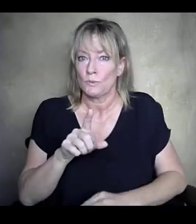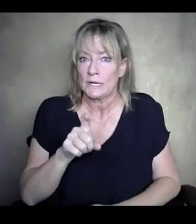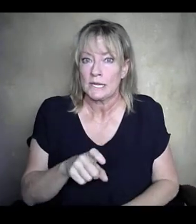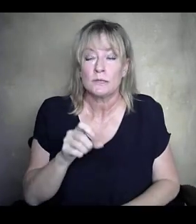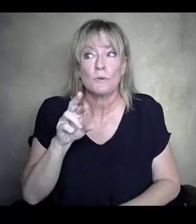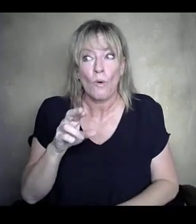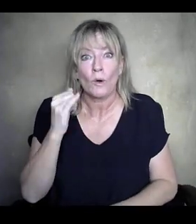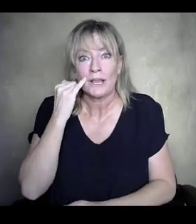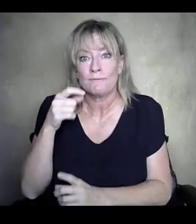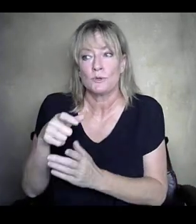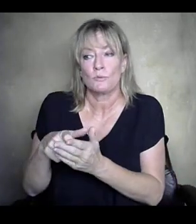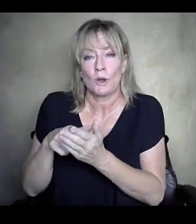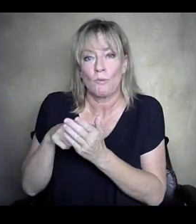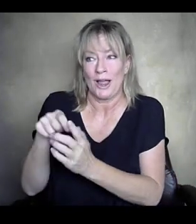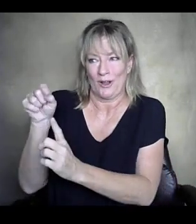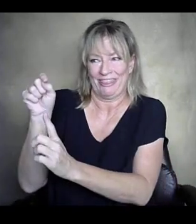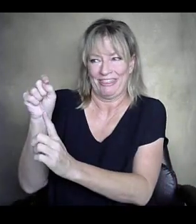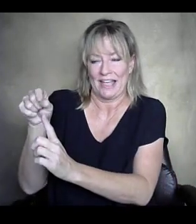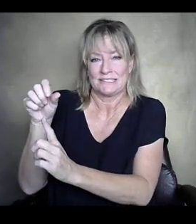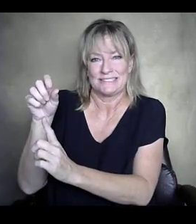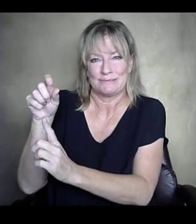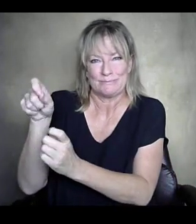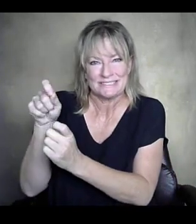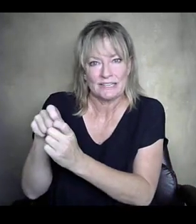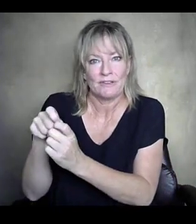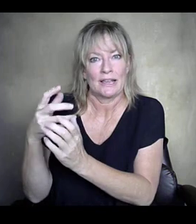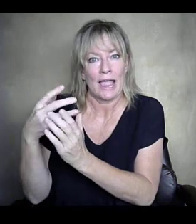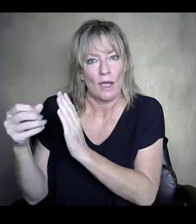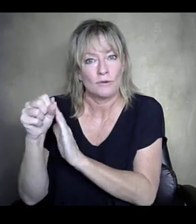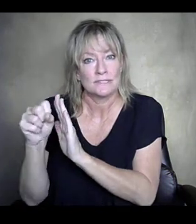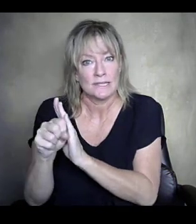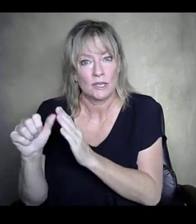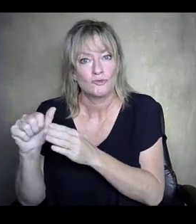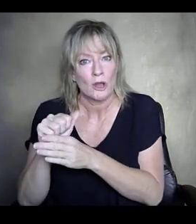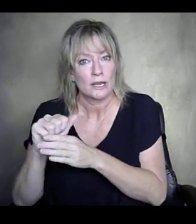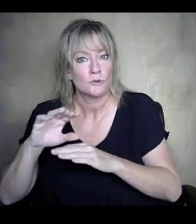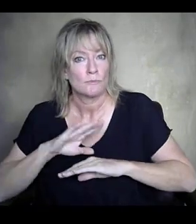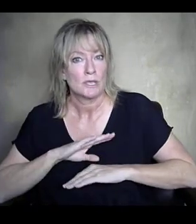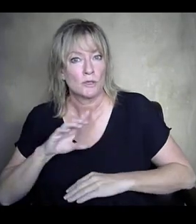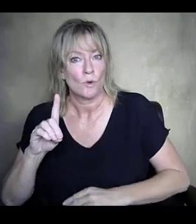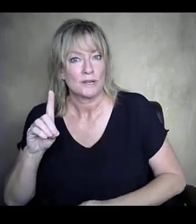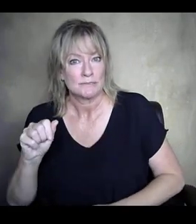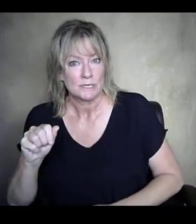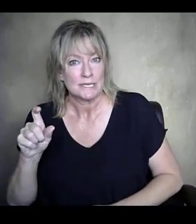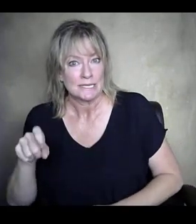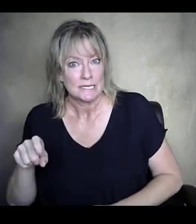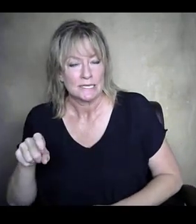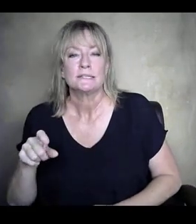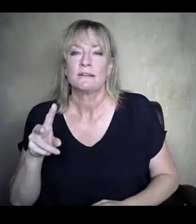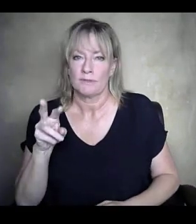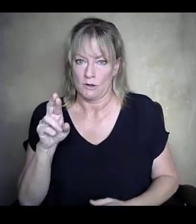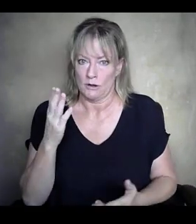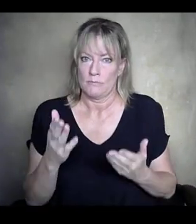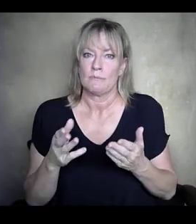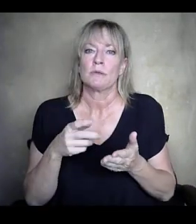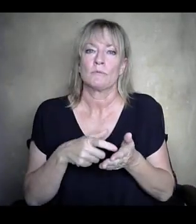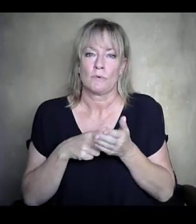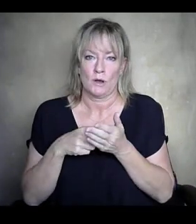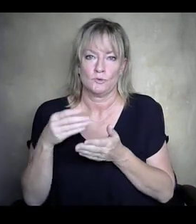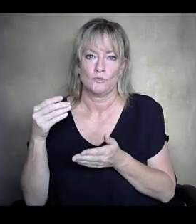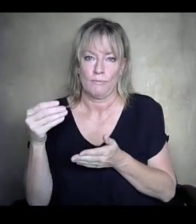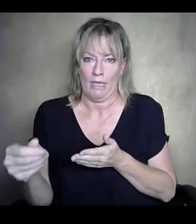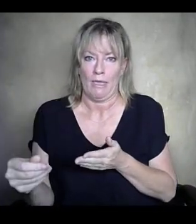required to pay for that out-of-state training. Even if there are in-state programs that can provide an equivalent education,